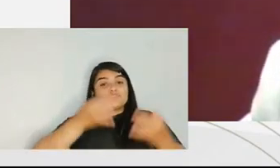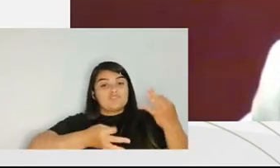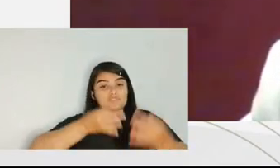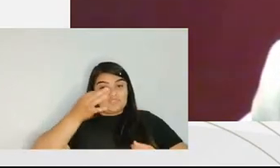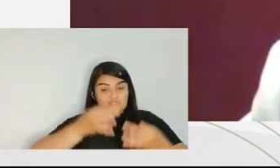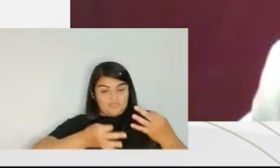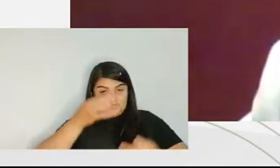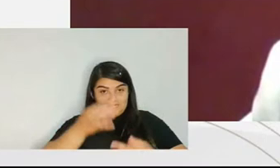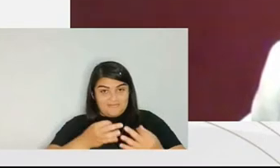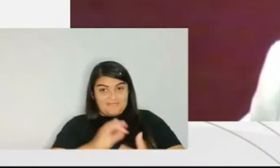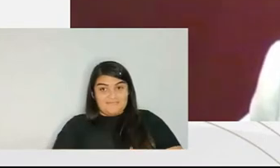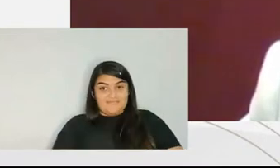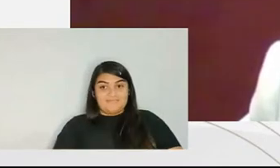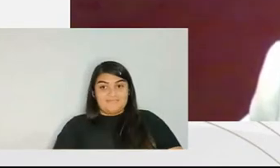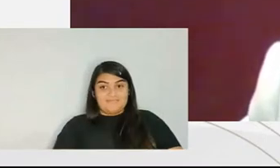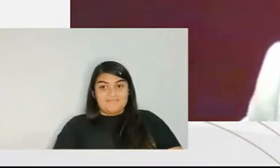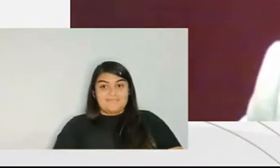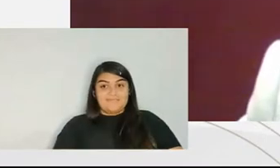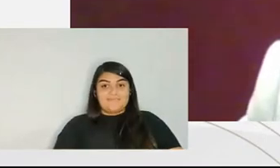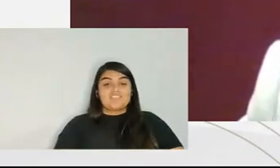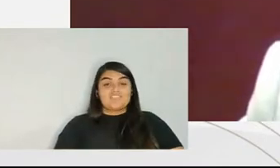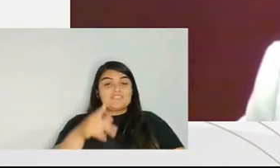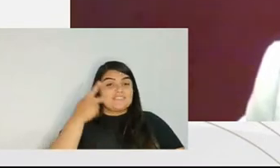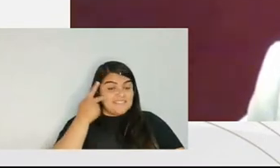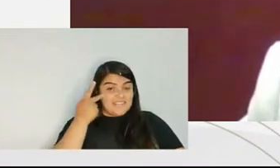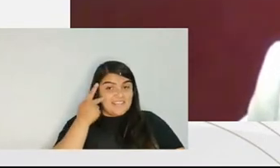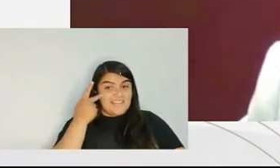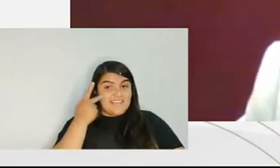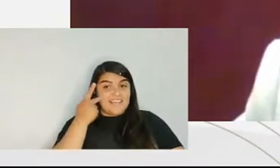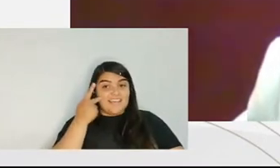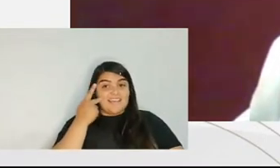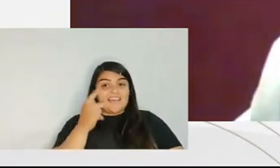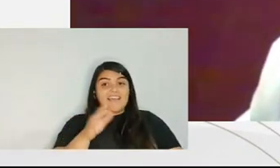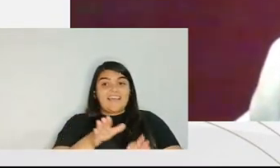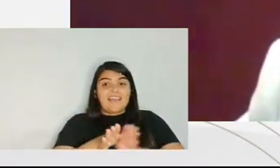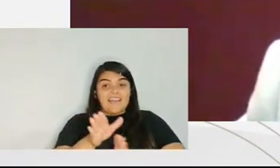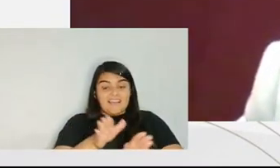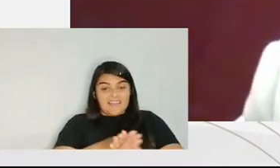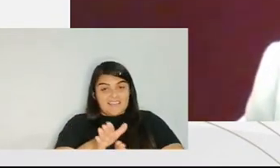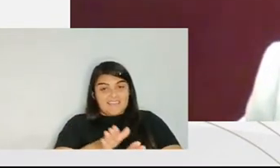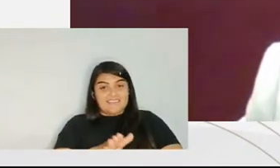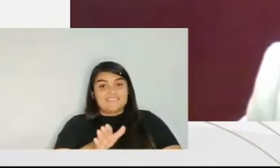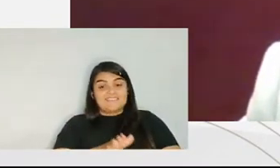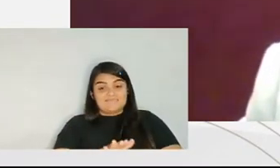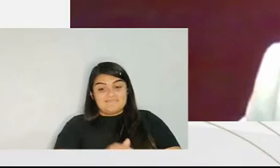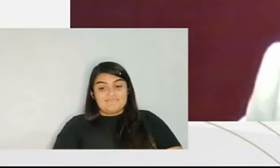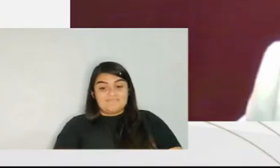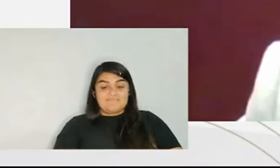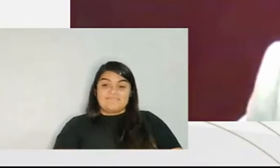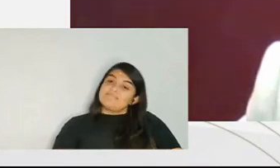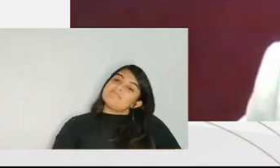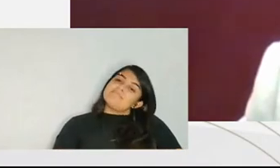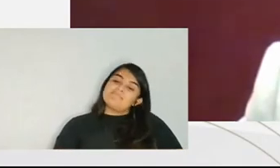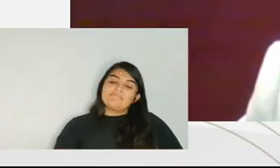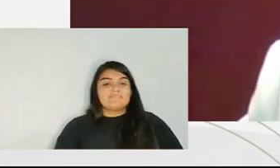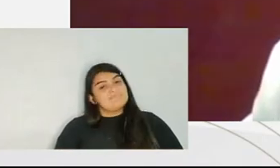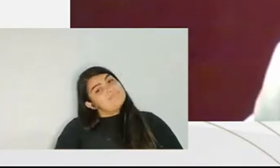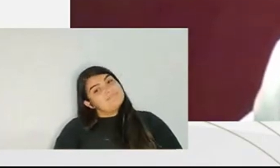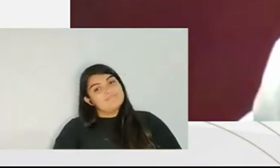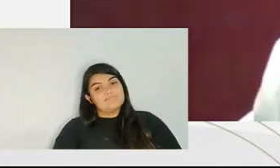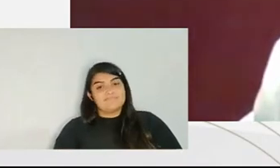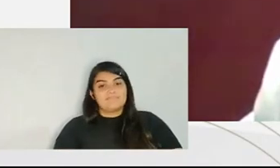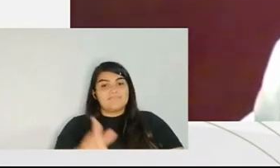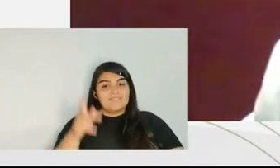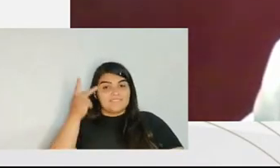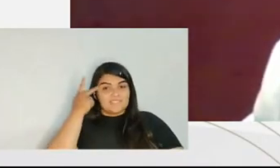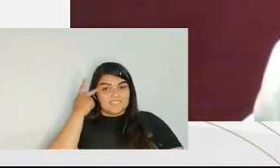he is a judge from kurichiba and he also